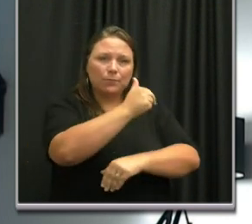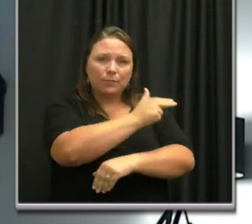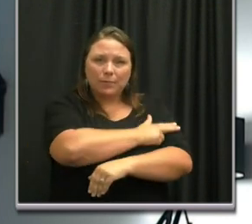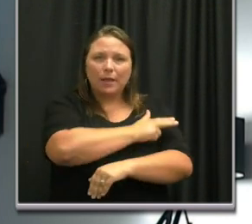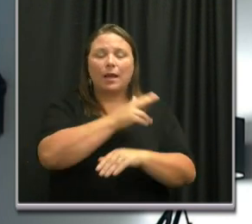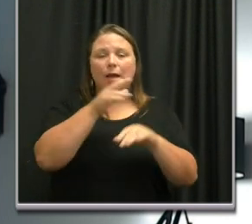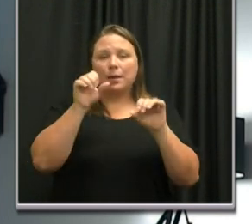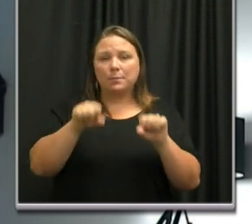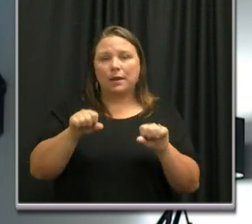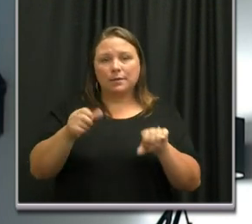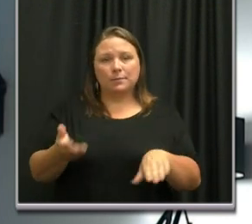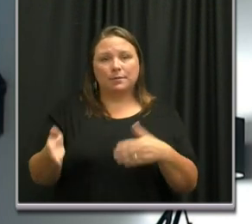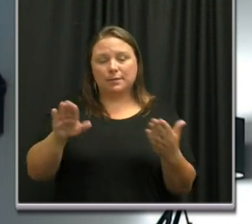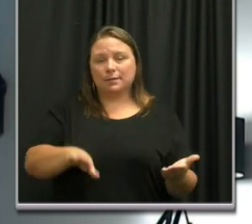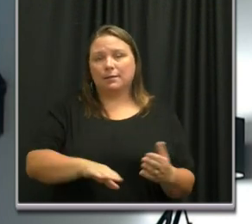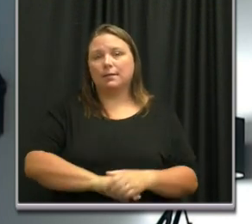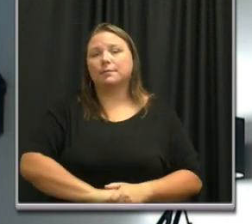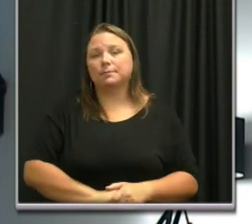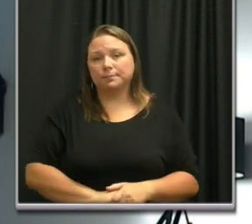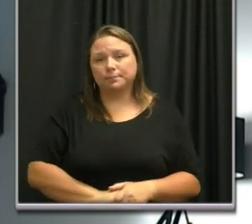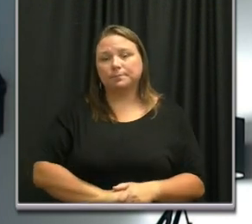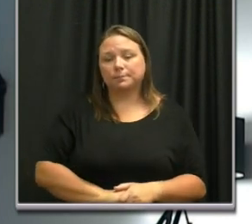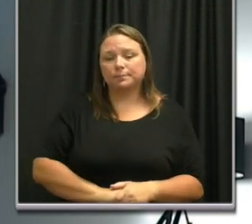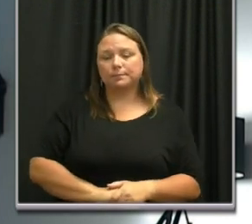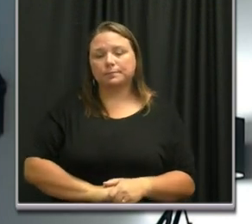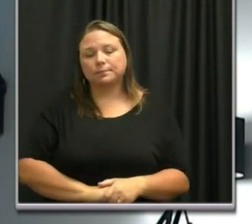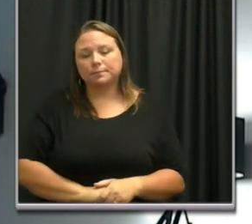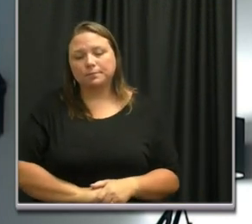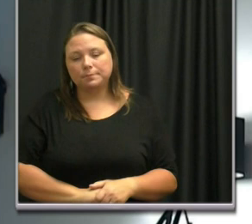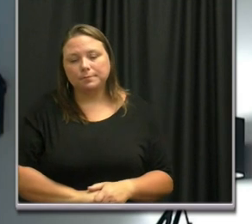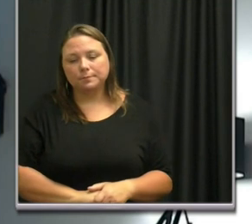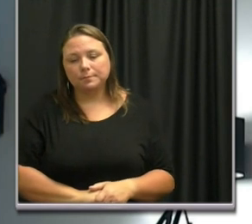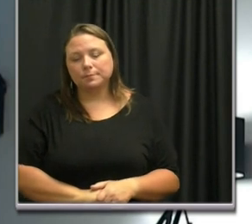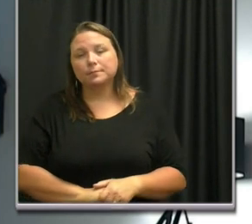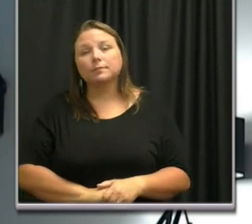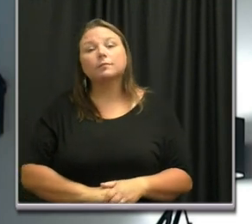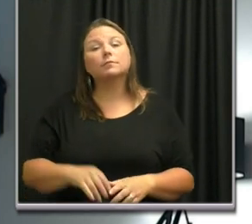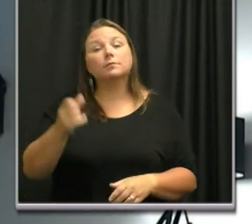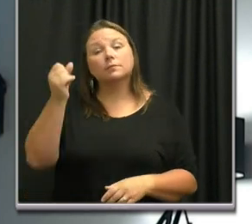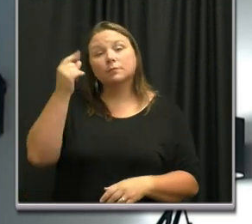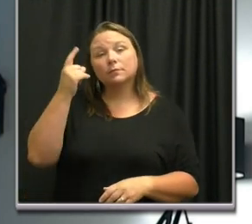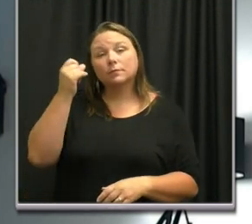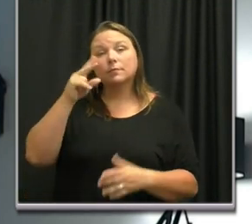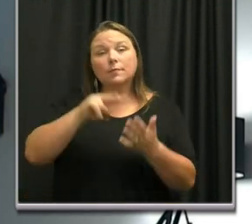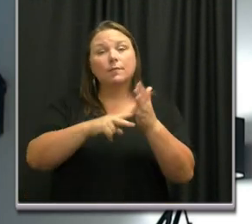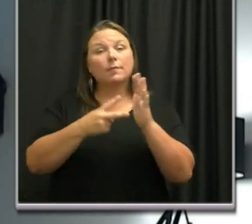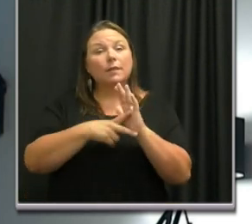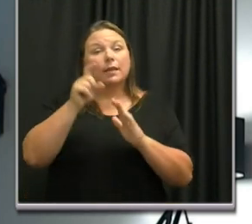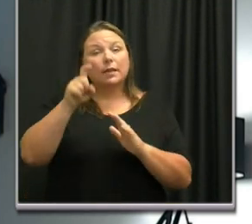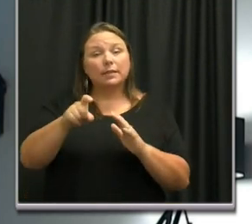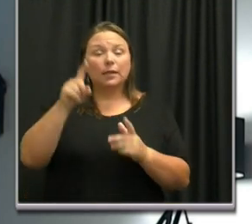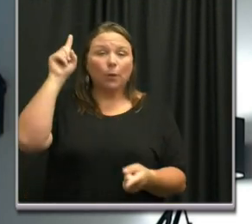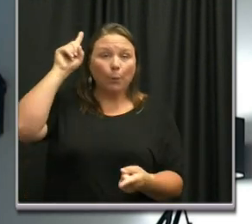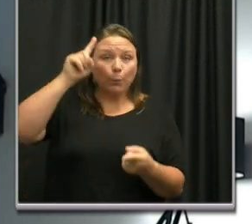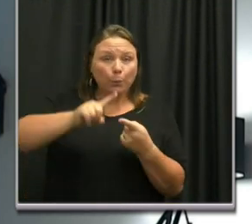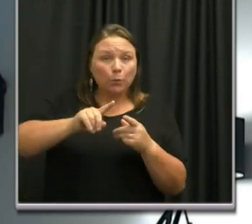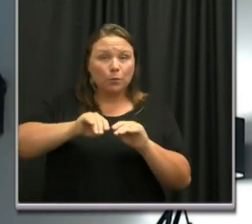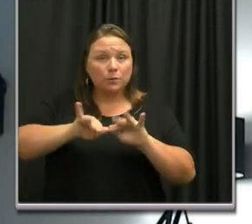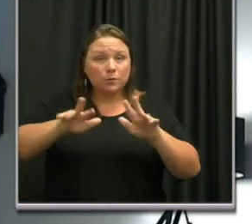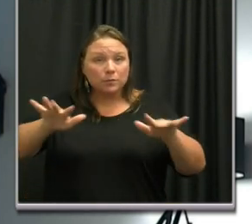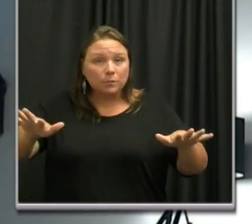and risk dying of COVID infection. Therefore, we need to curb the spread